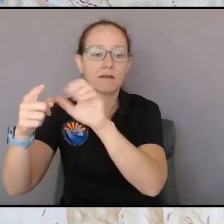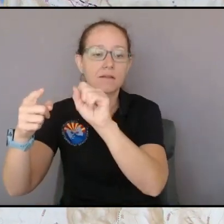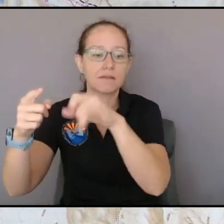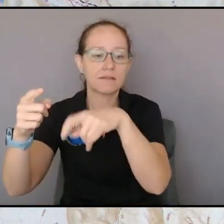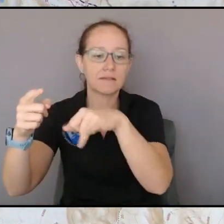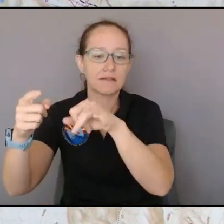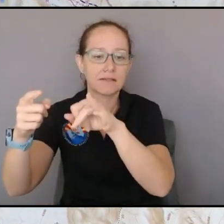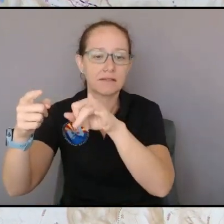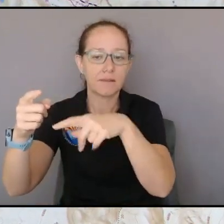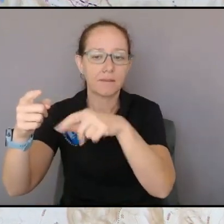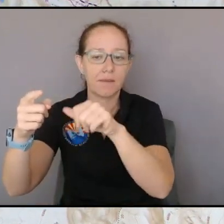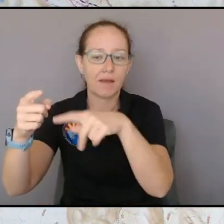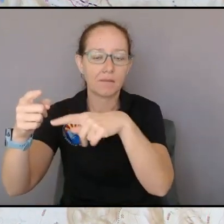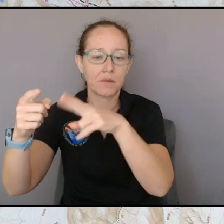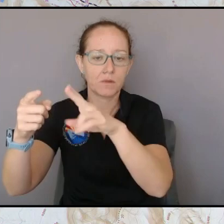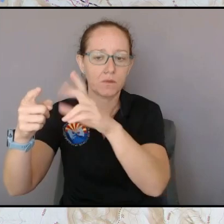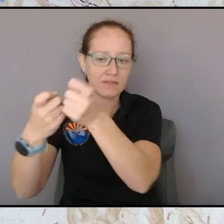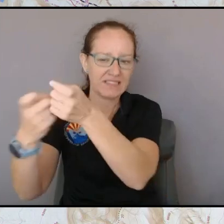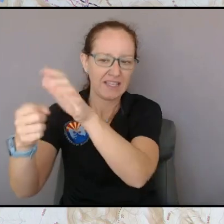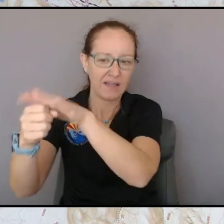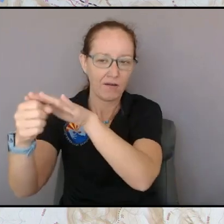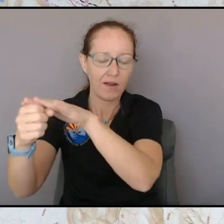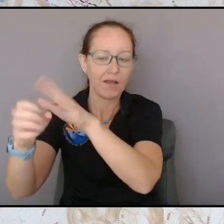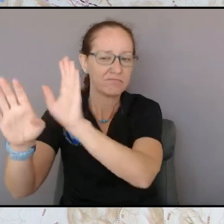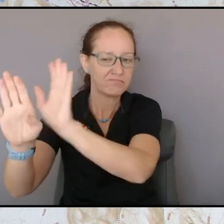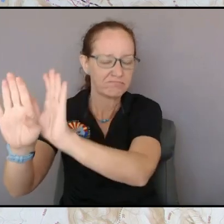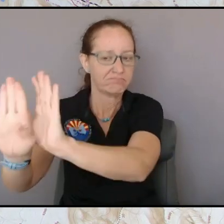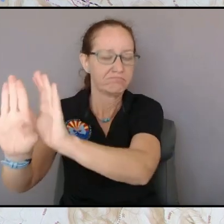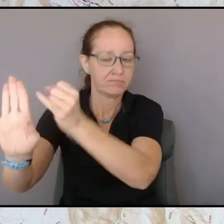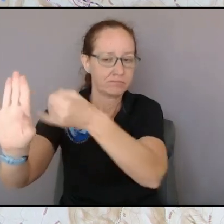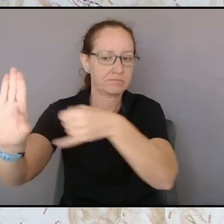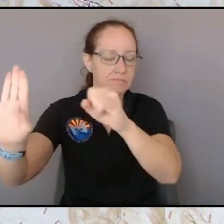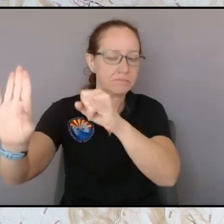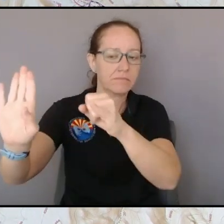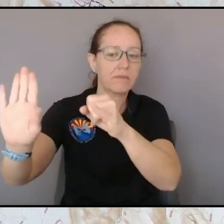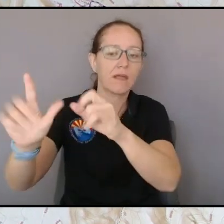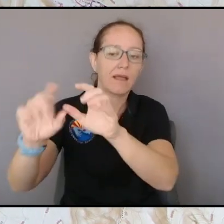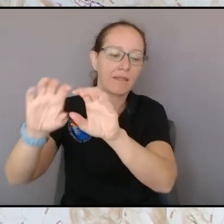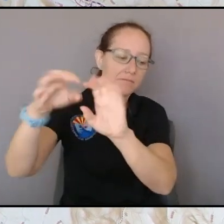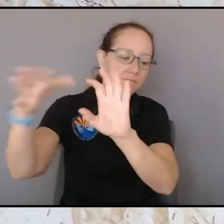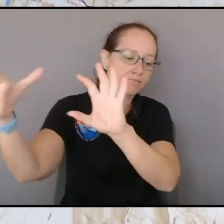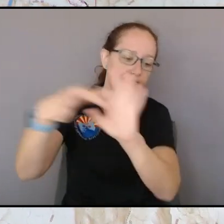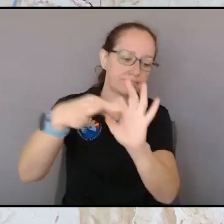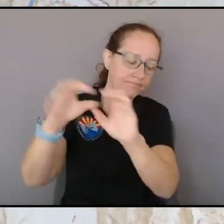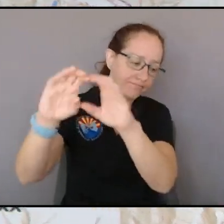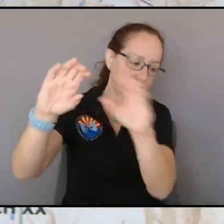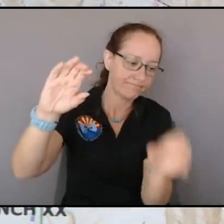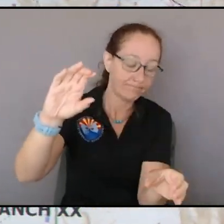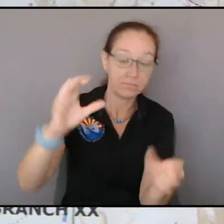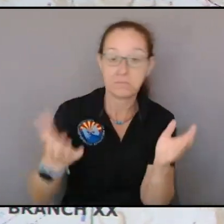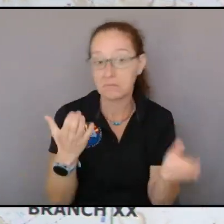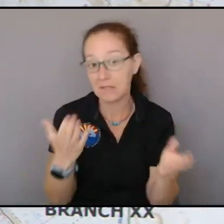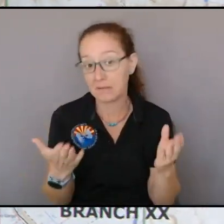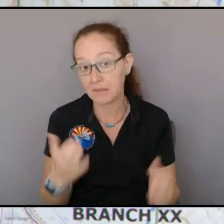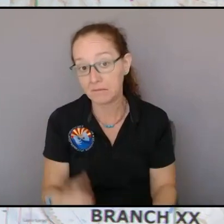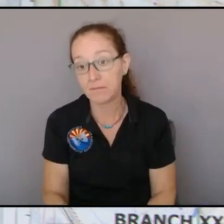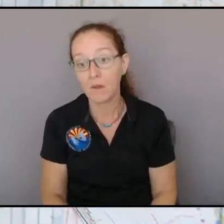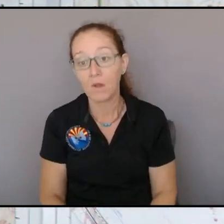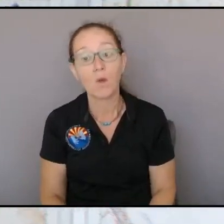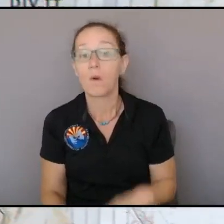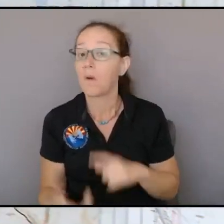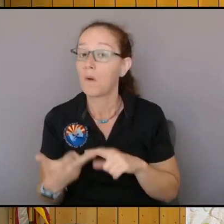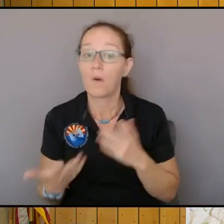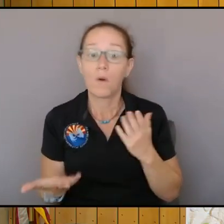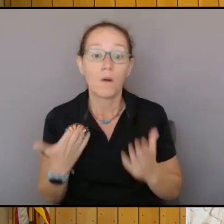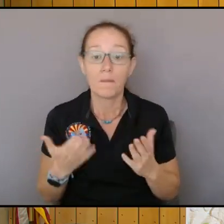and then we work off of that line to keep the fire to the east of it it may be that we have to hold the 518 corridor and tie